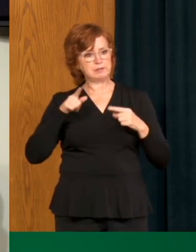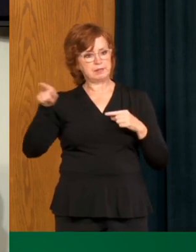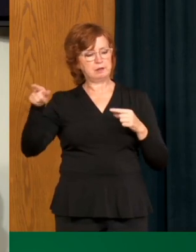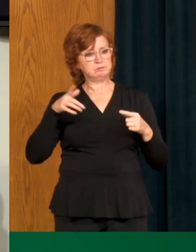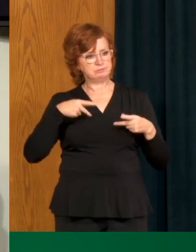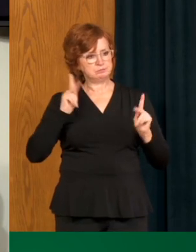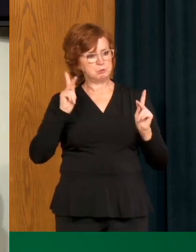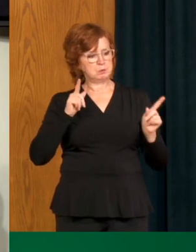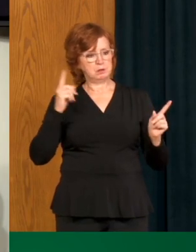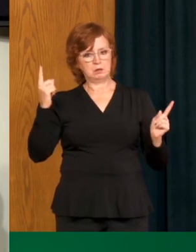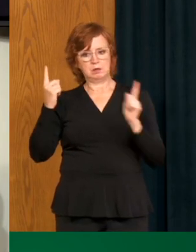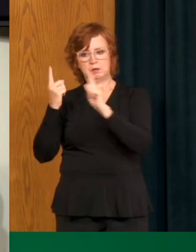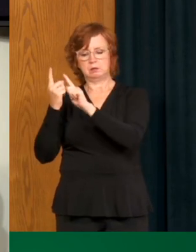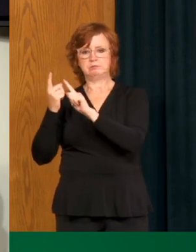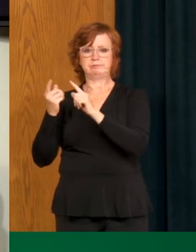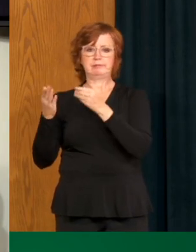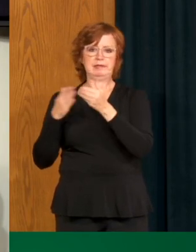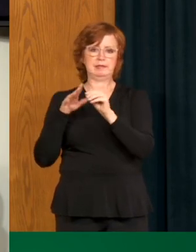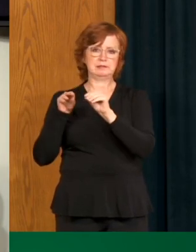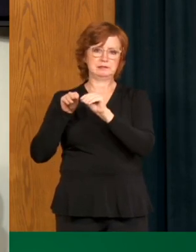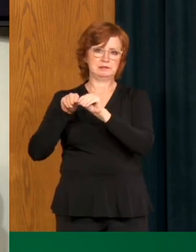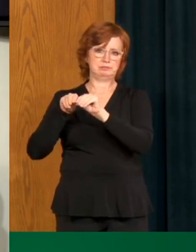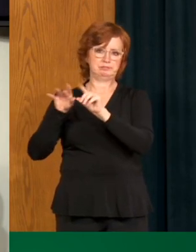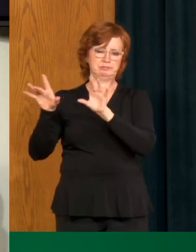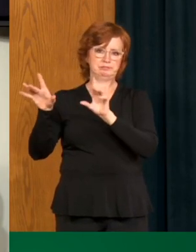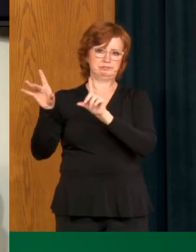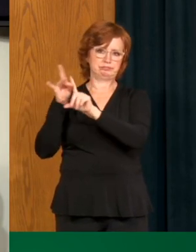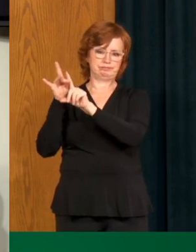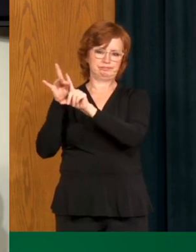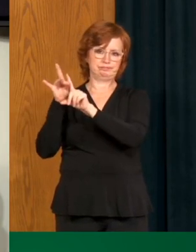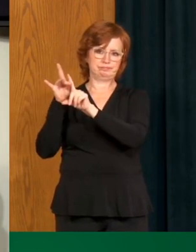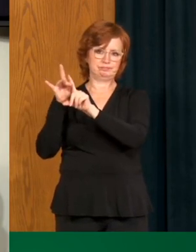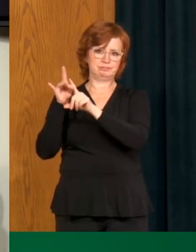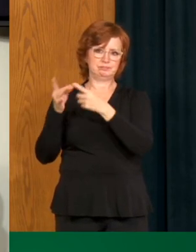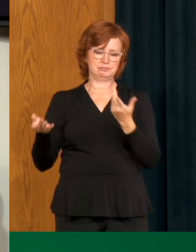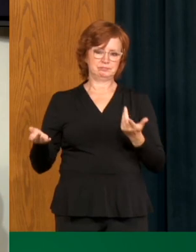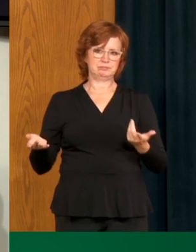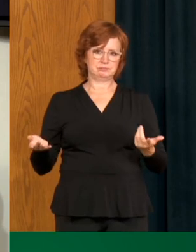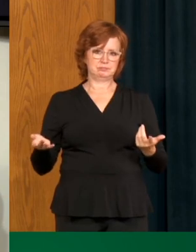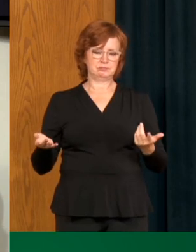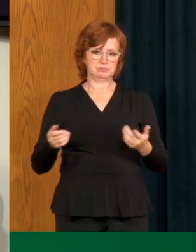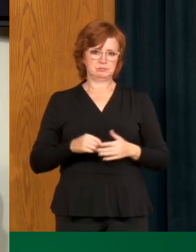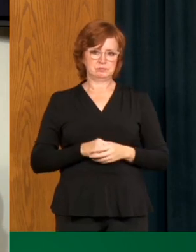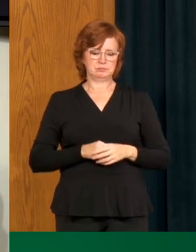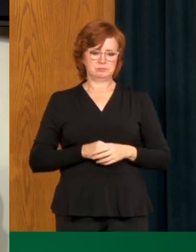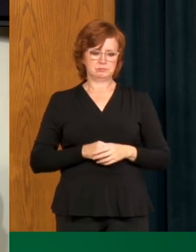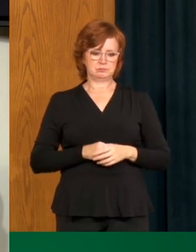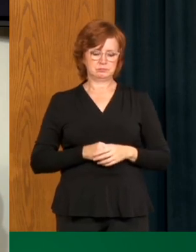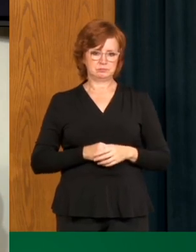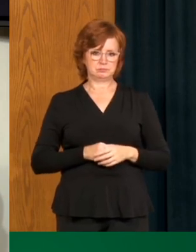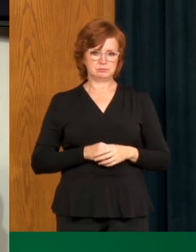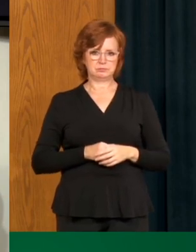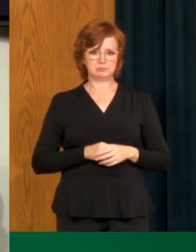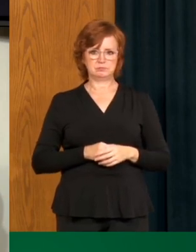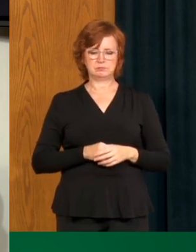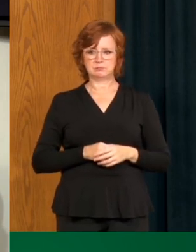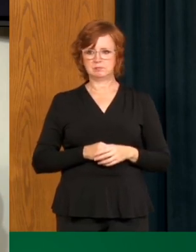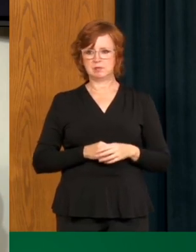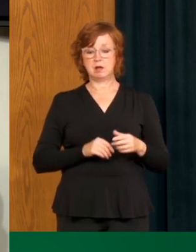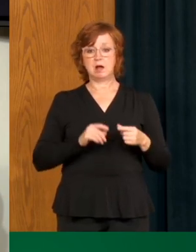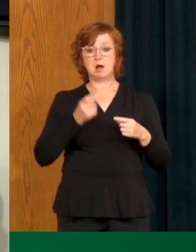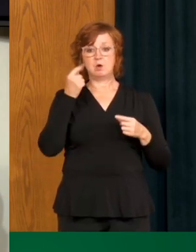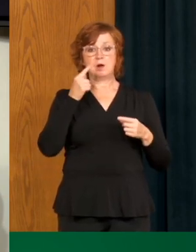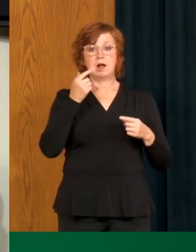then we wouldn't have all those guidelines. And we know that 30 to 40 percent of COVID transmission happens from asymptomatic people.